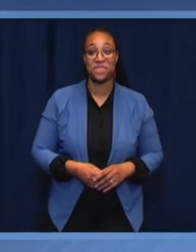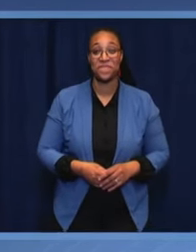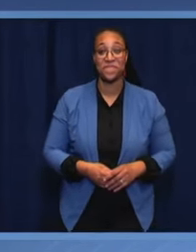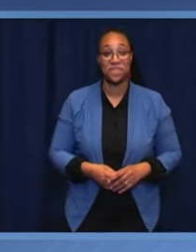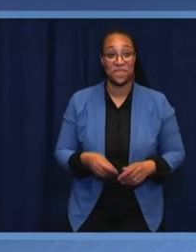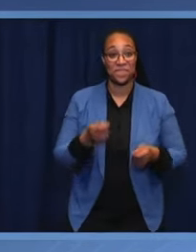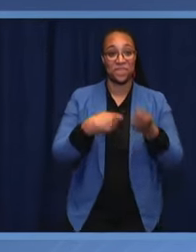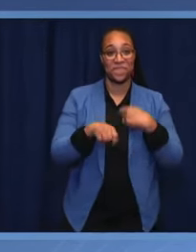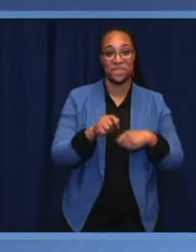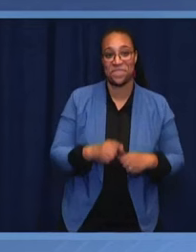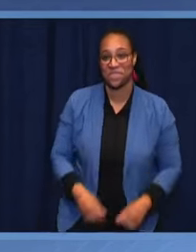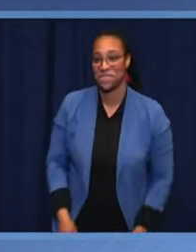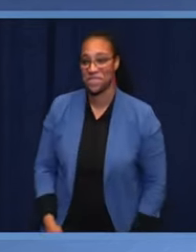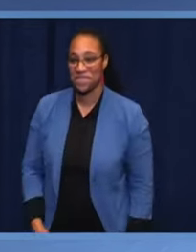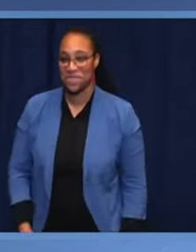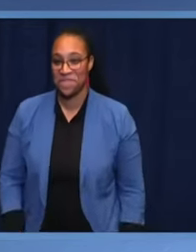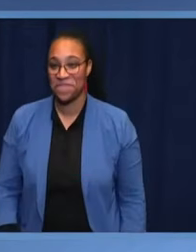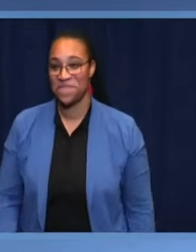Are we on?